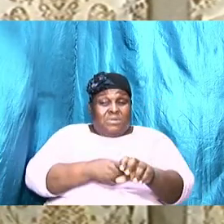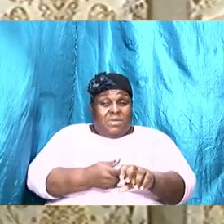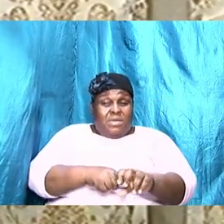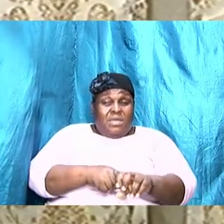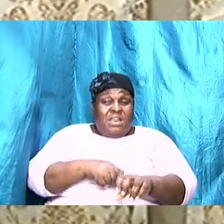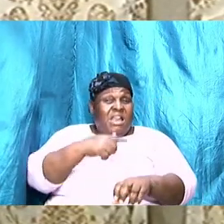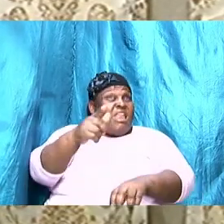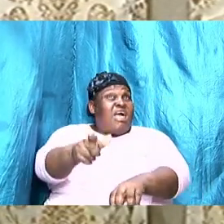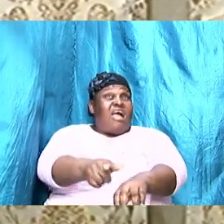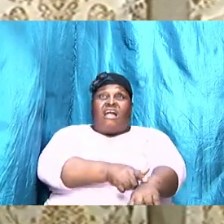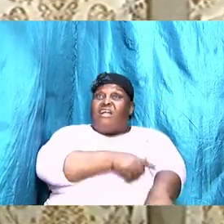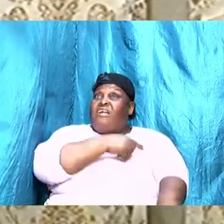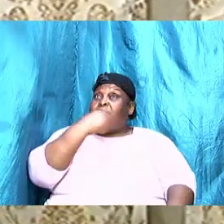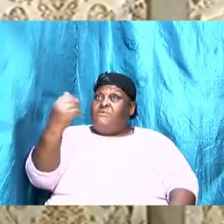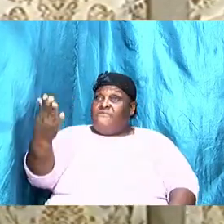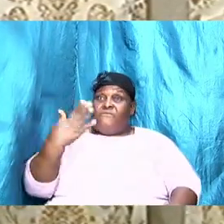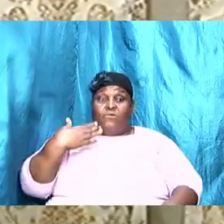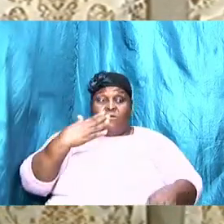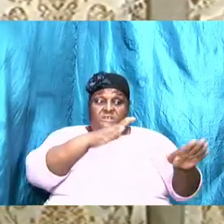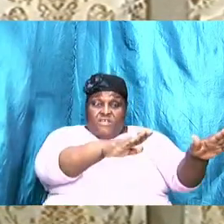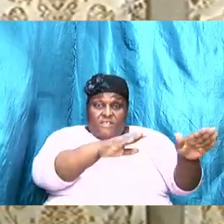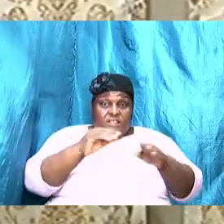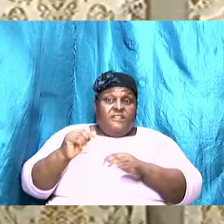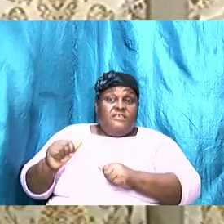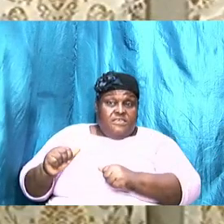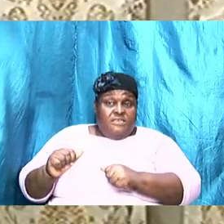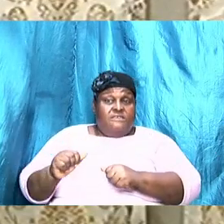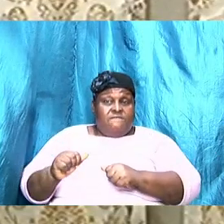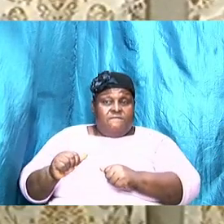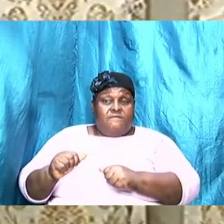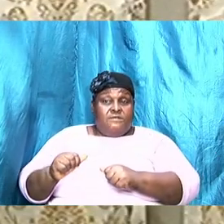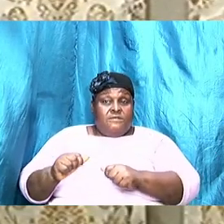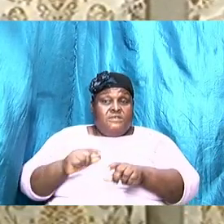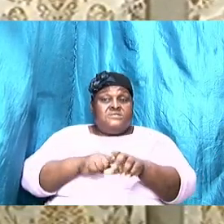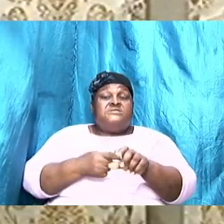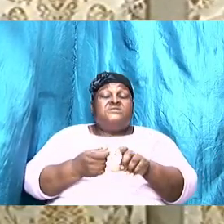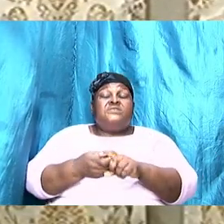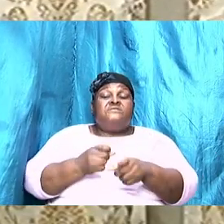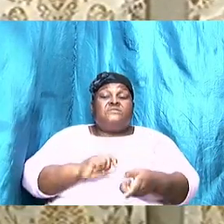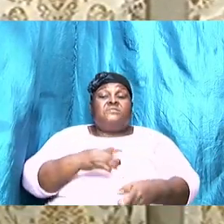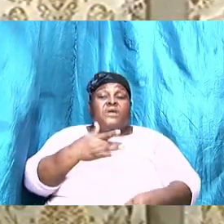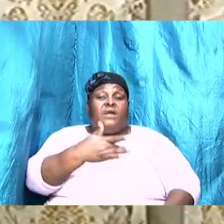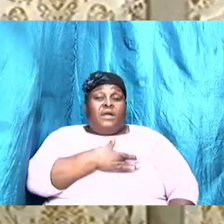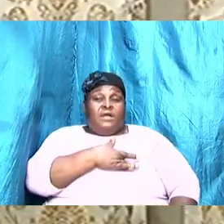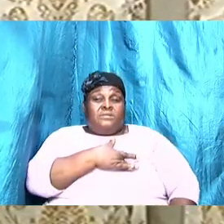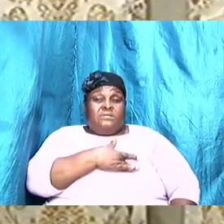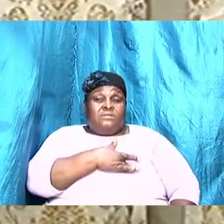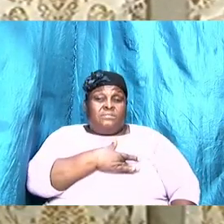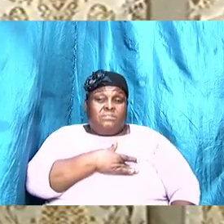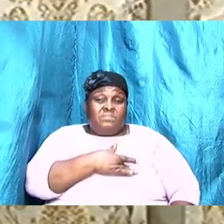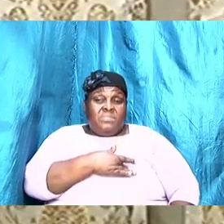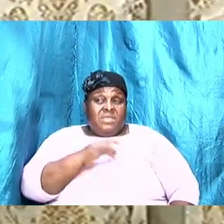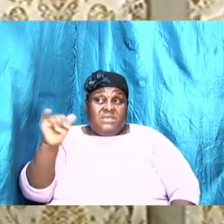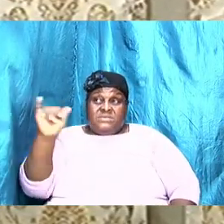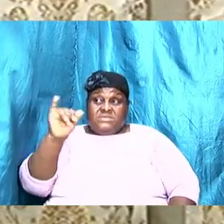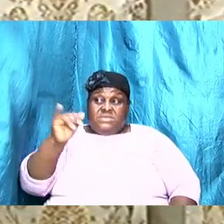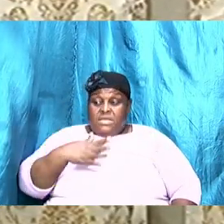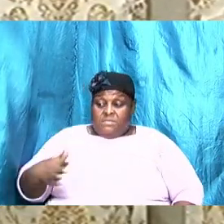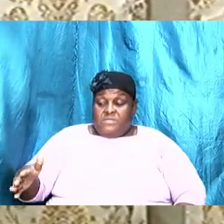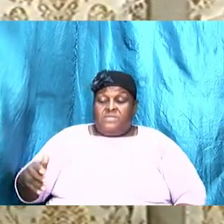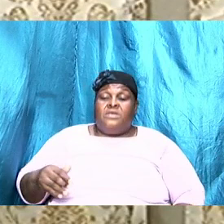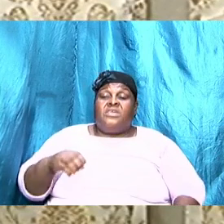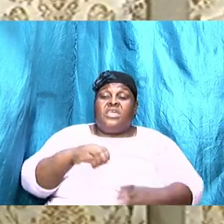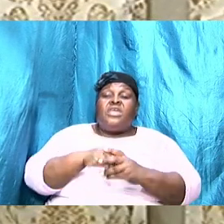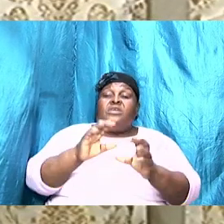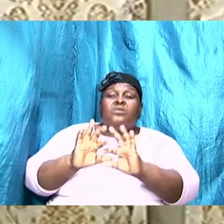is executed. I want us to know that. It is the same thing in relationships.